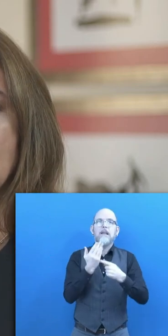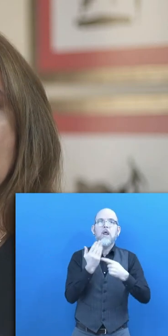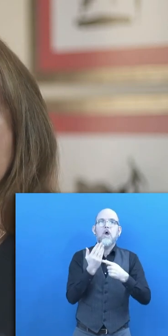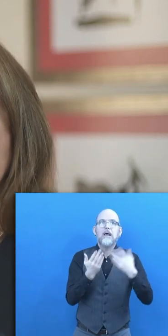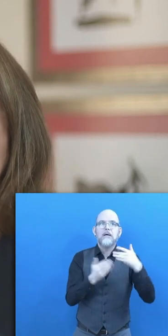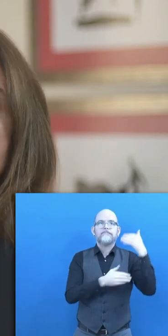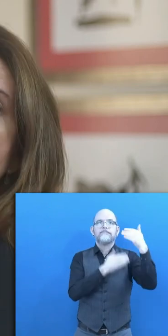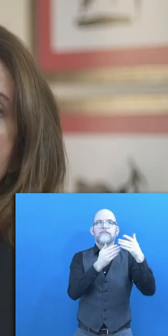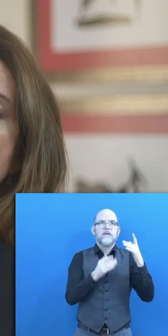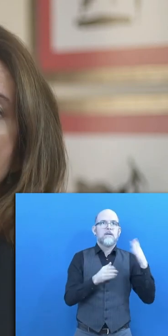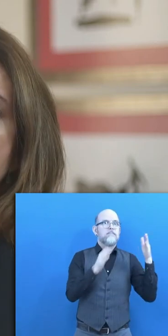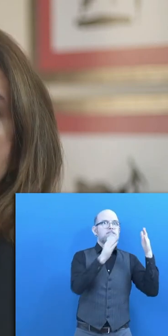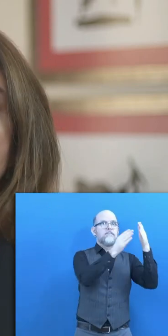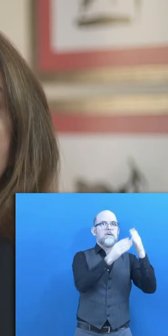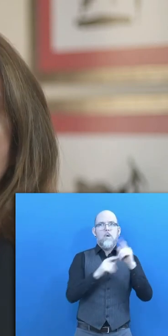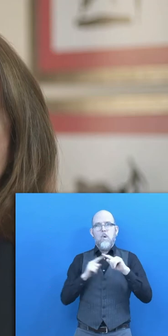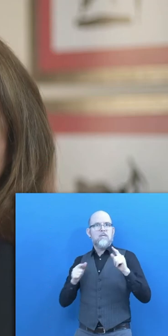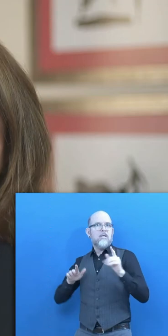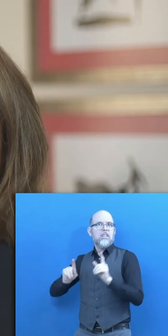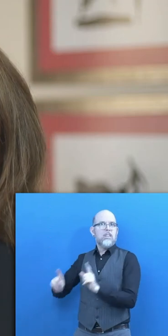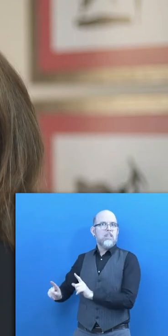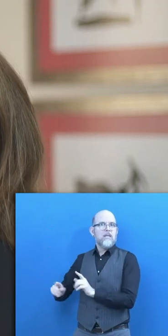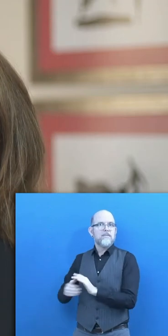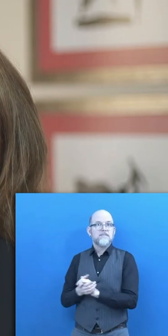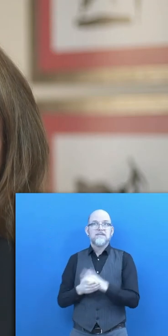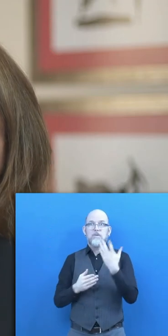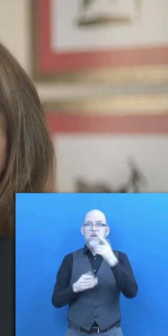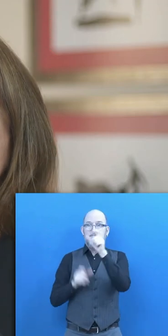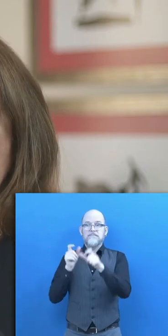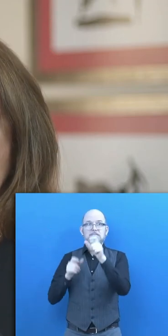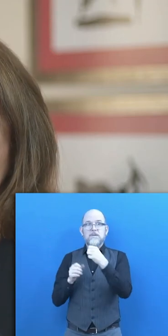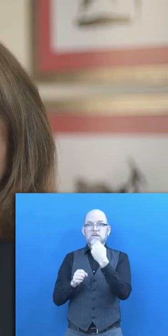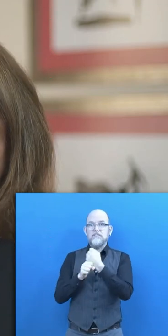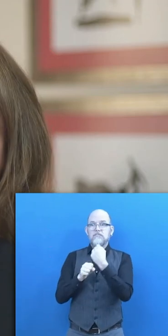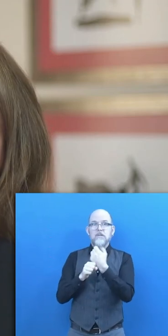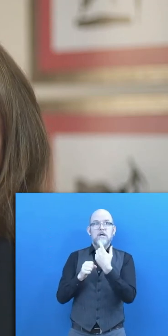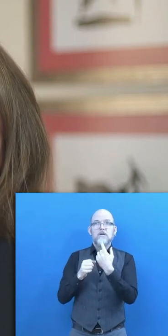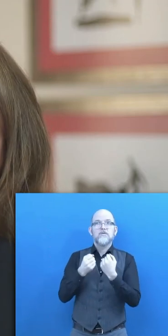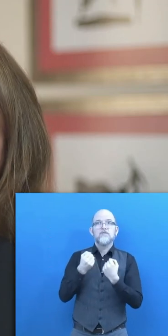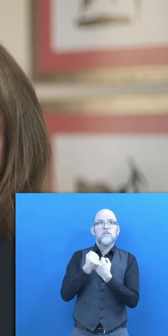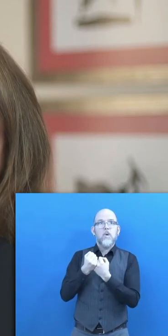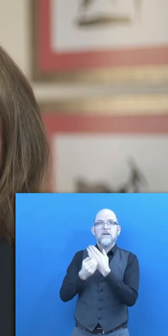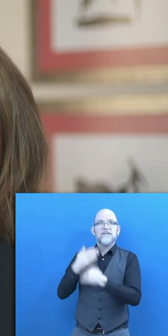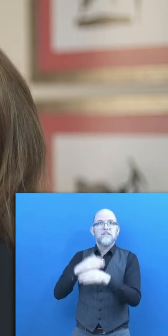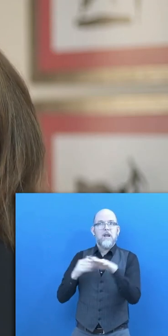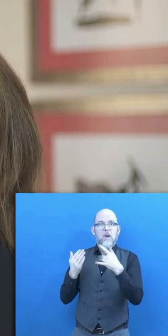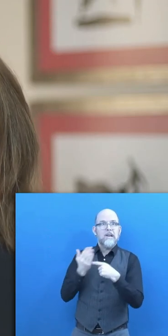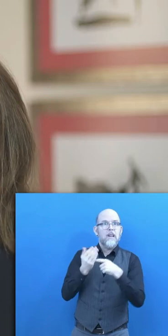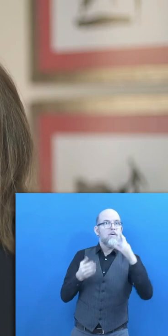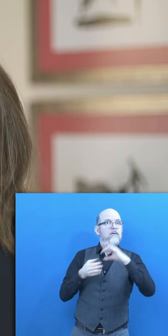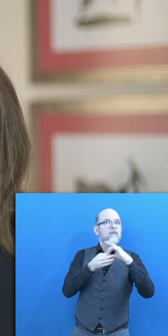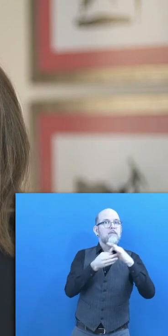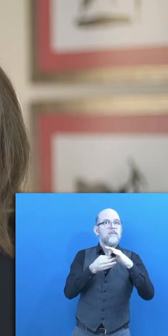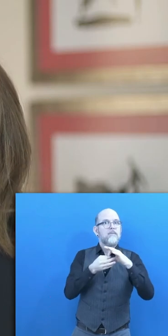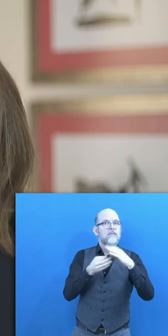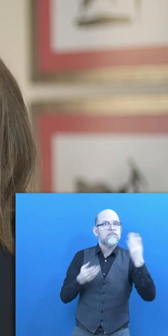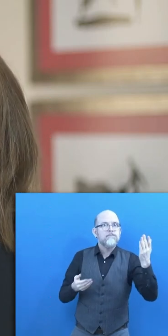due to this new content. In this scenario, it is important to consider that many persons